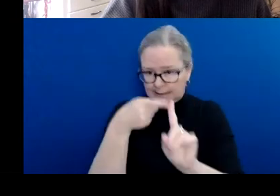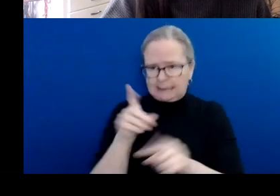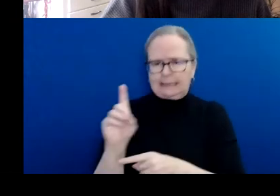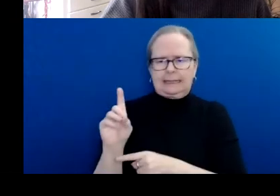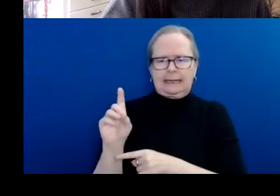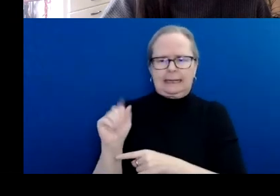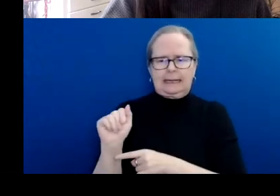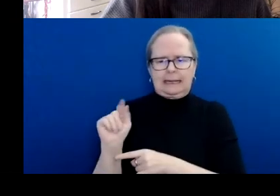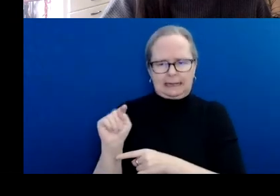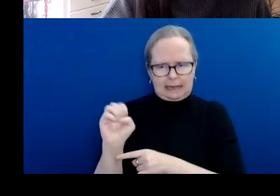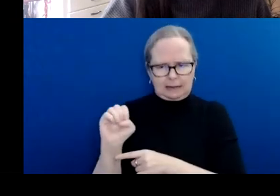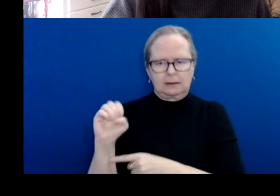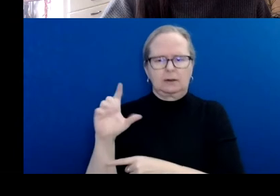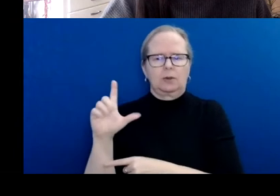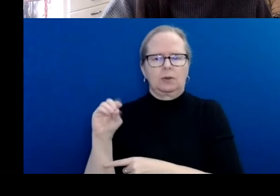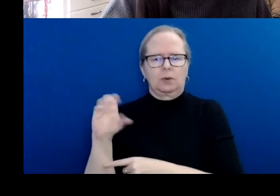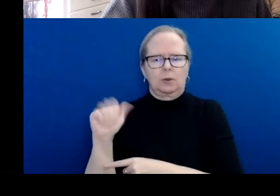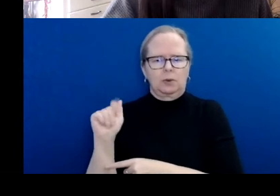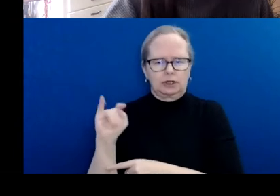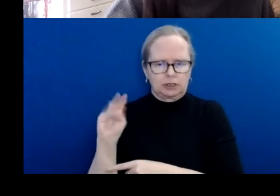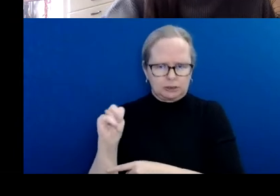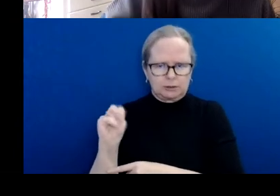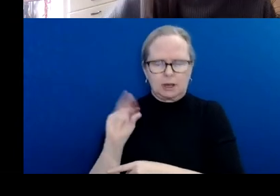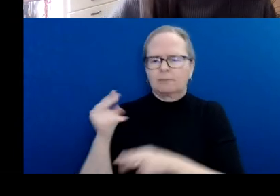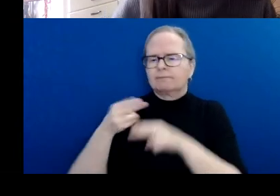description of each experience if needed.